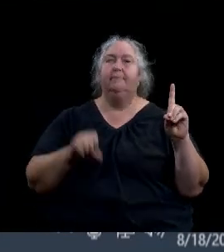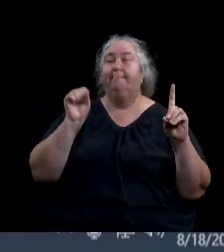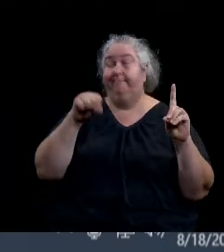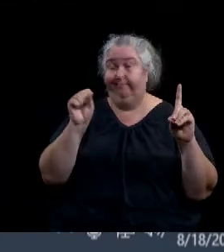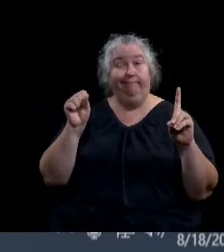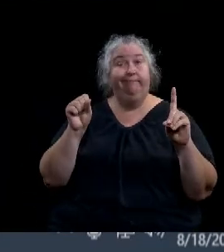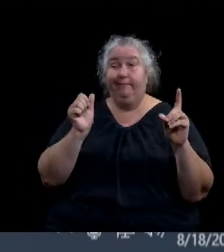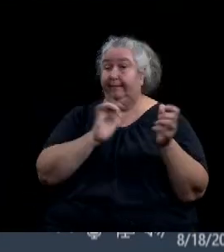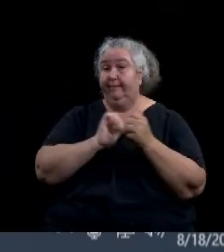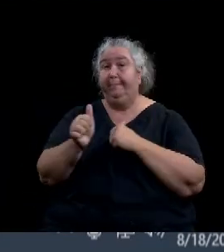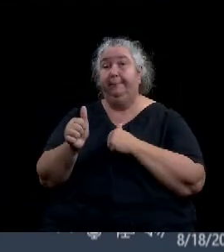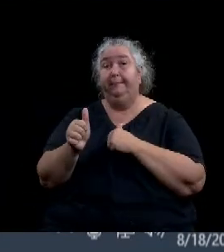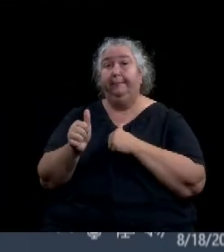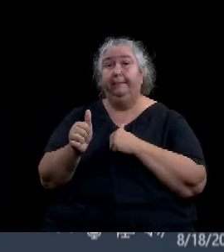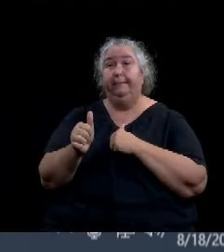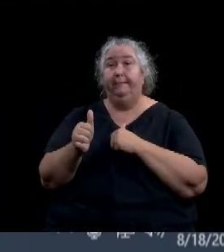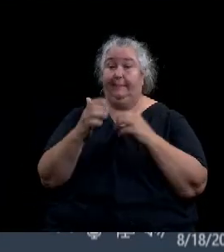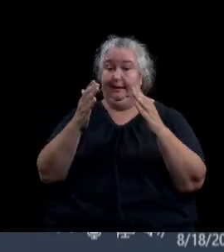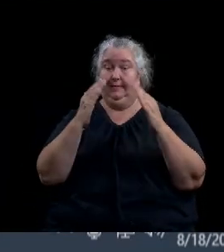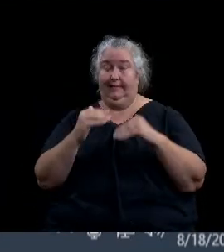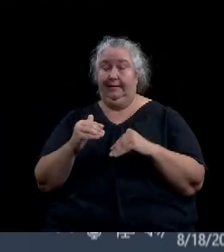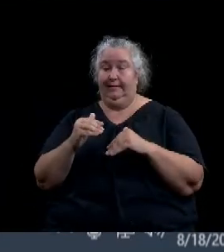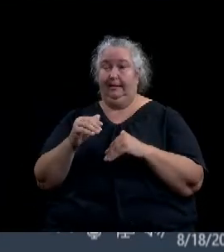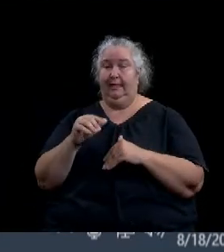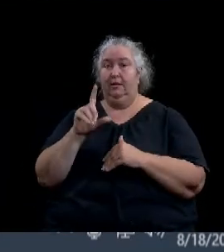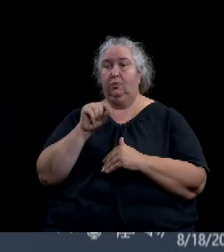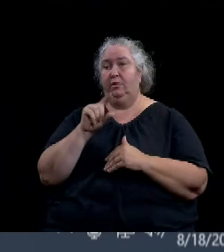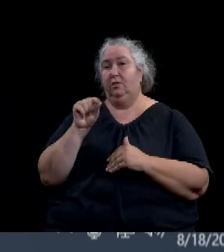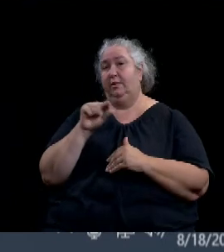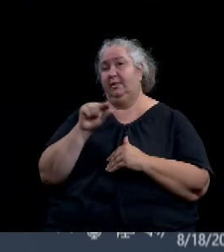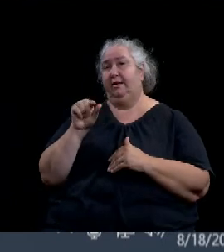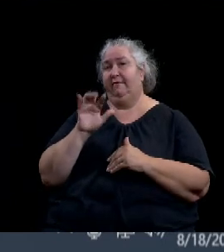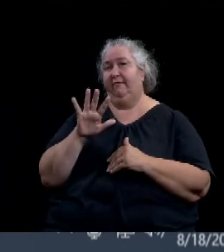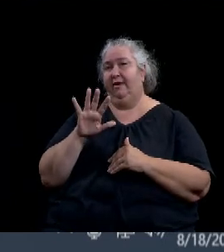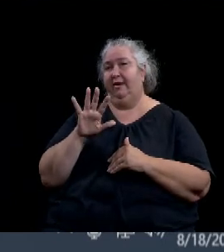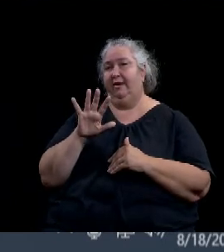2020-574. Is there a motion on that resolution?